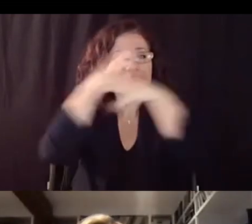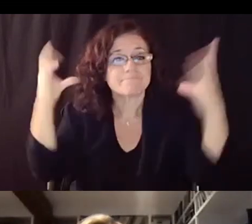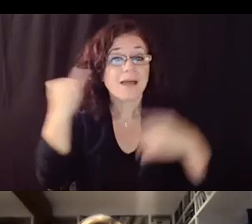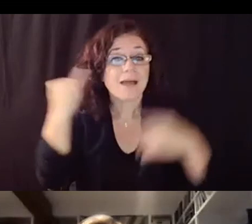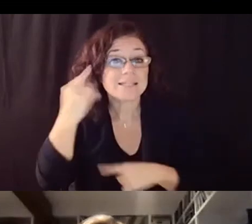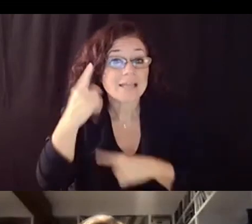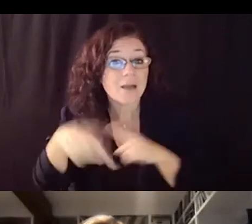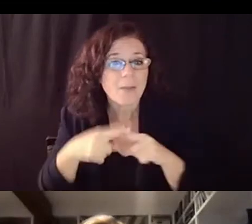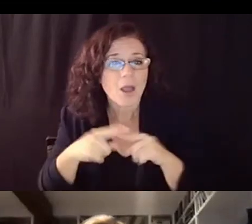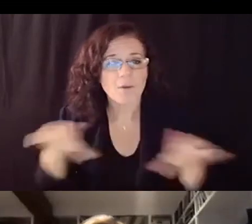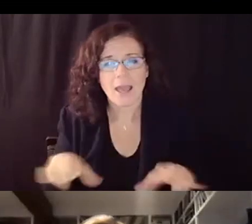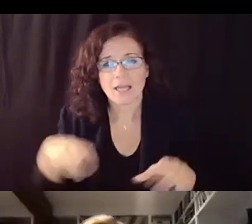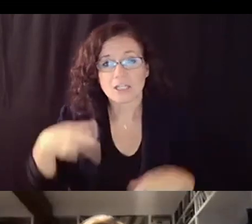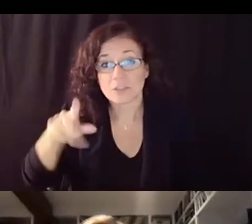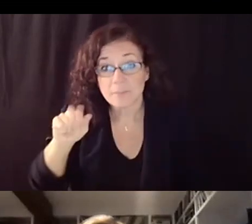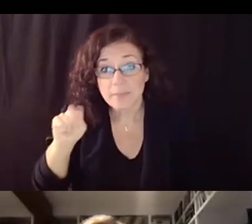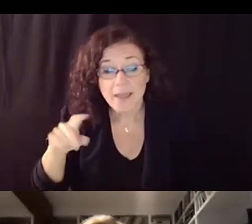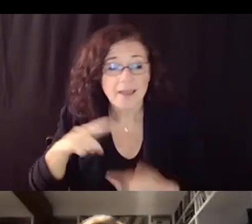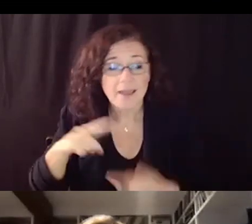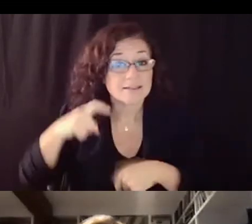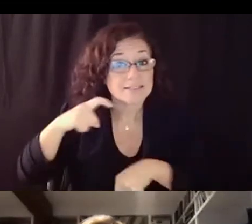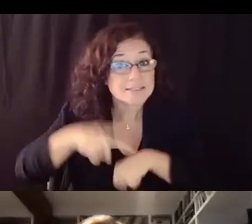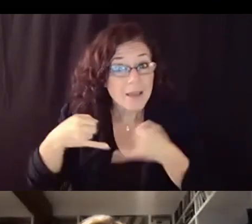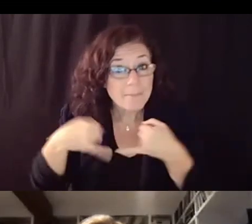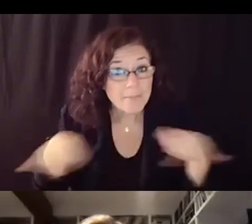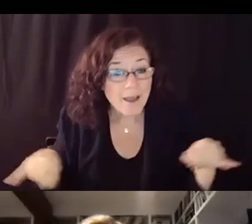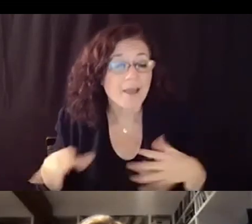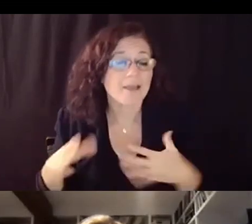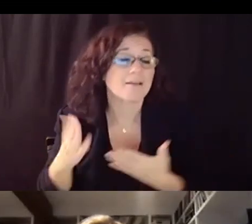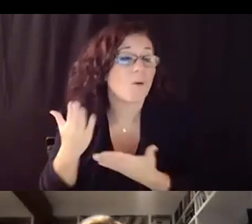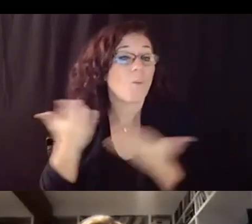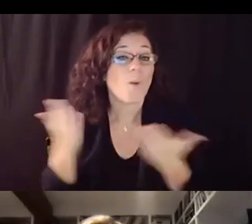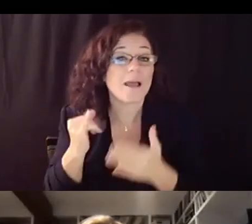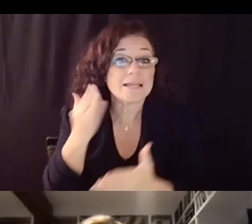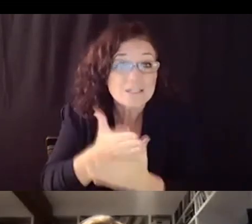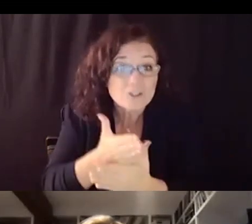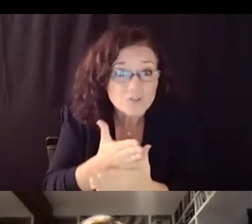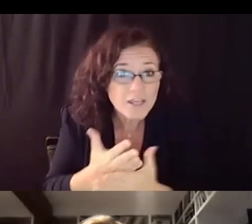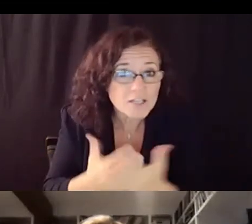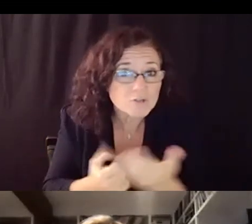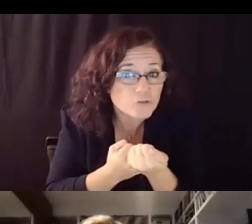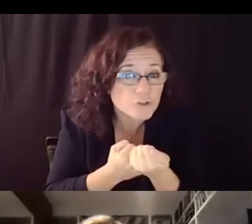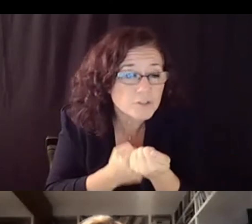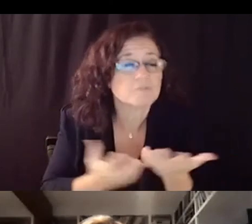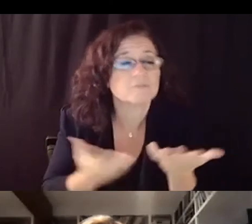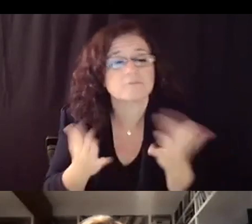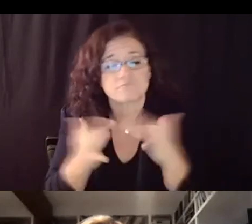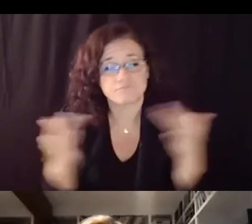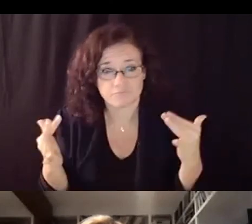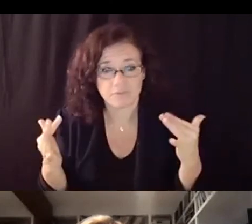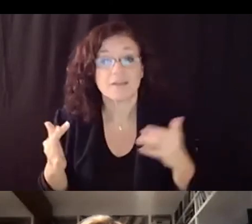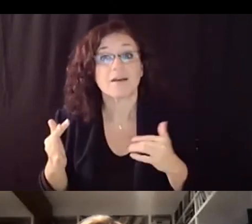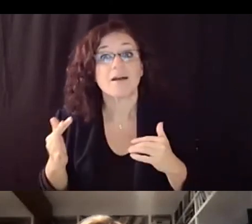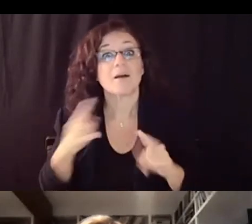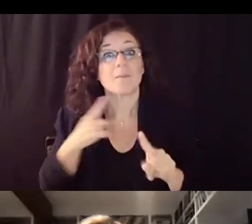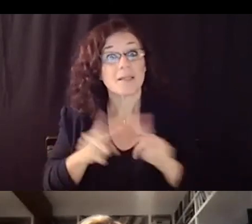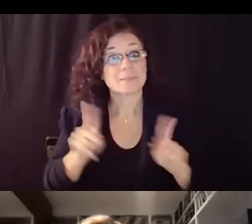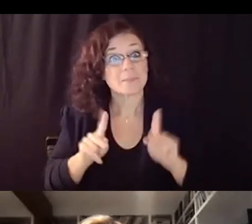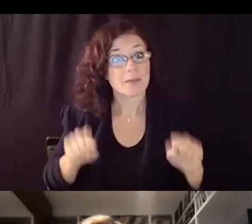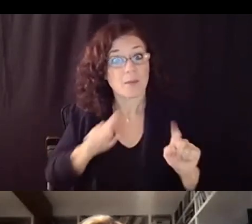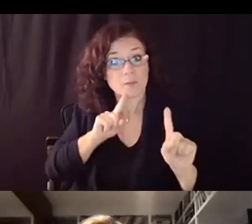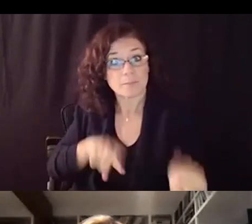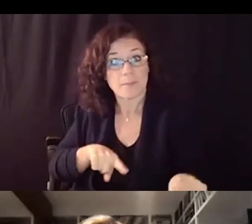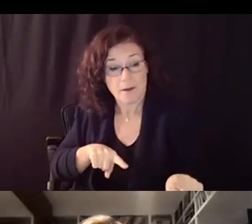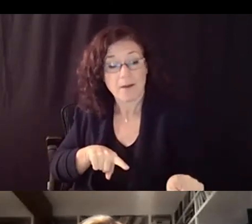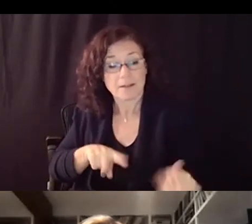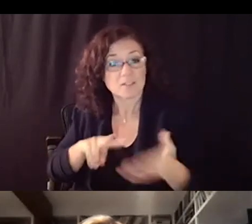and timelines and interventions and supports and people responsible for that so that the public teachers and